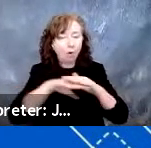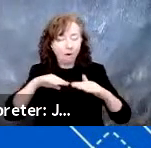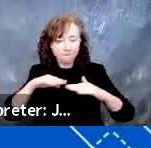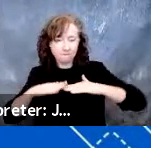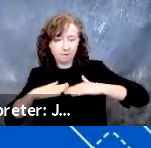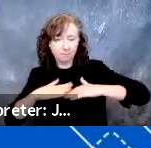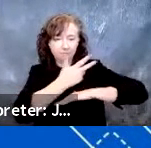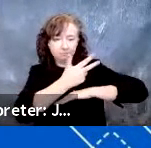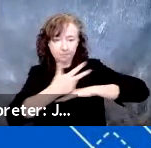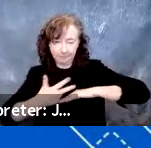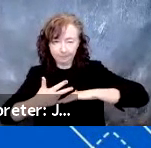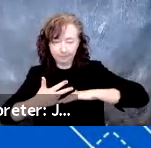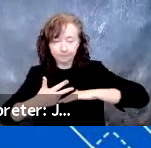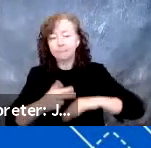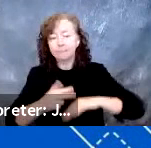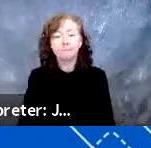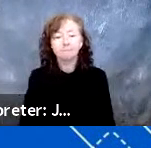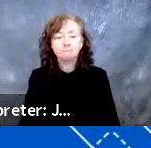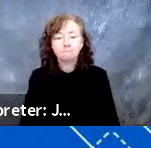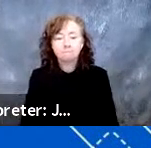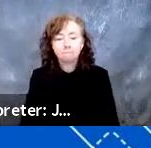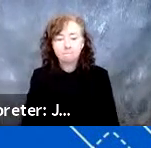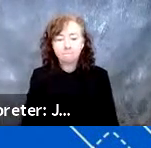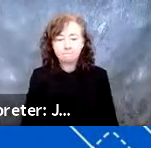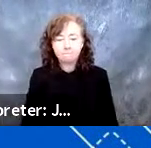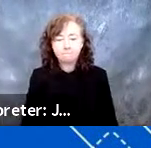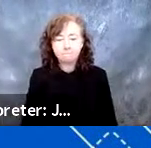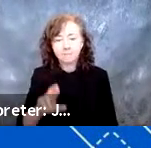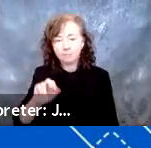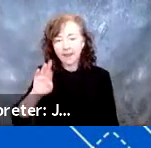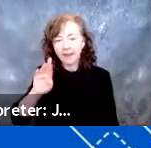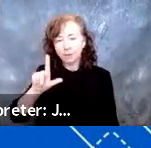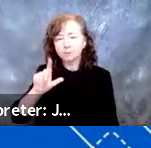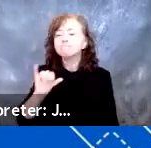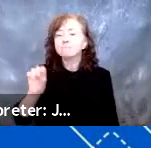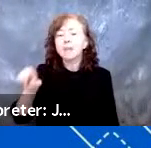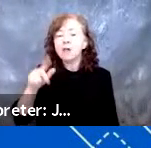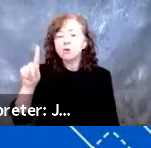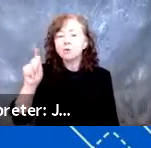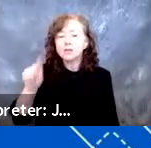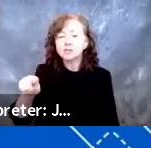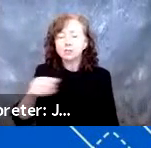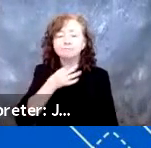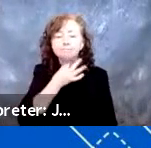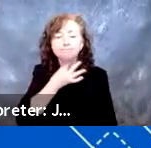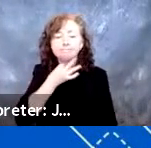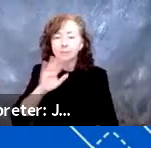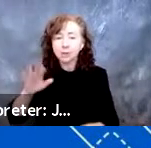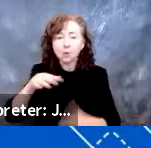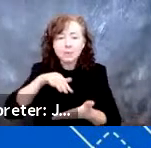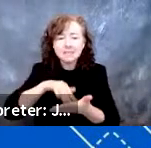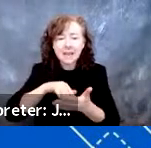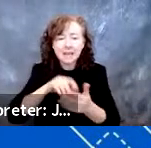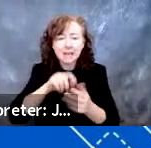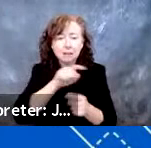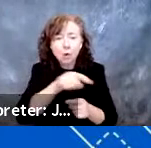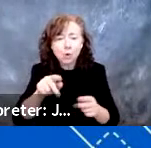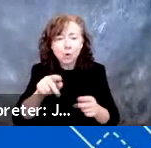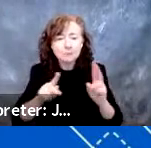One other question, Victor. In your study, was it an option for participants in manual wheelchairs to try to go up the ramp